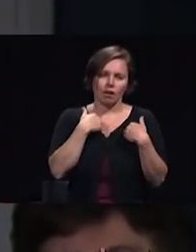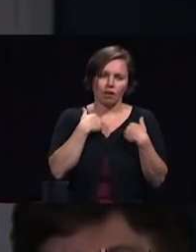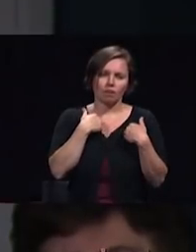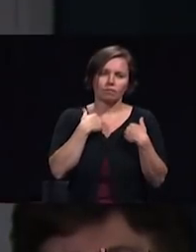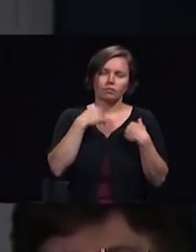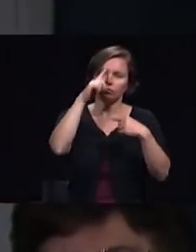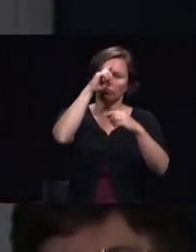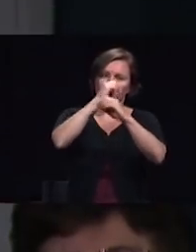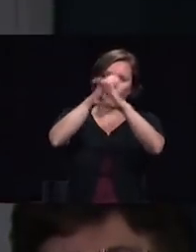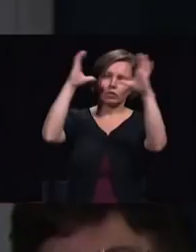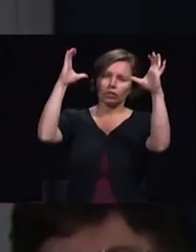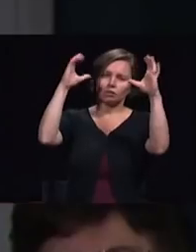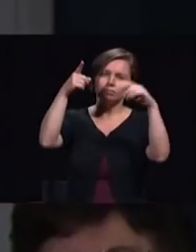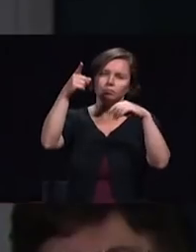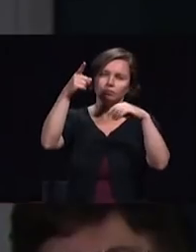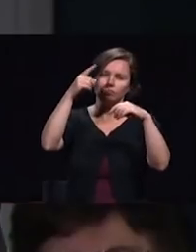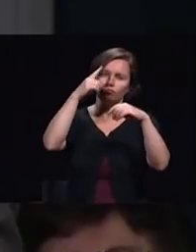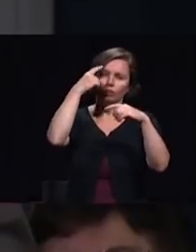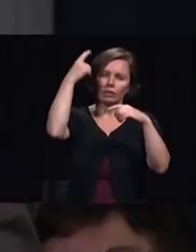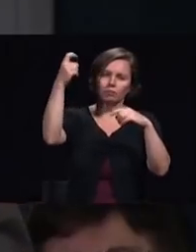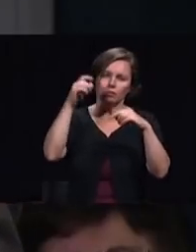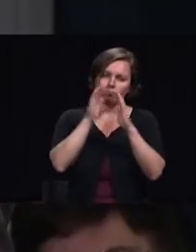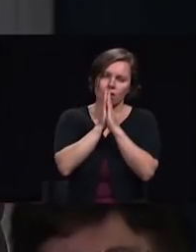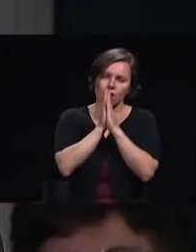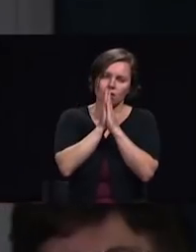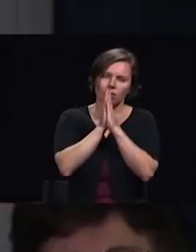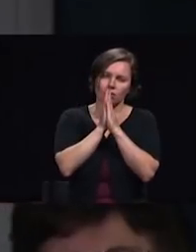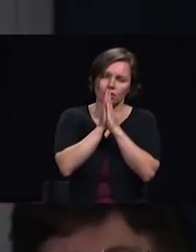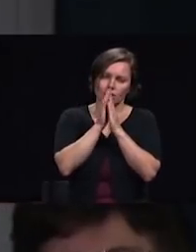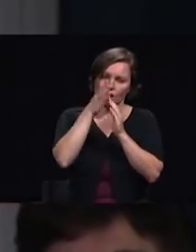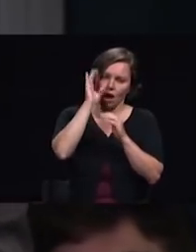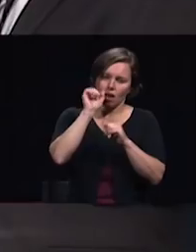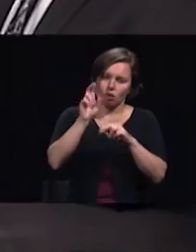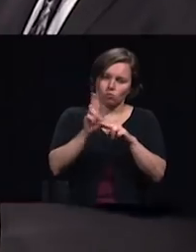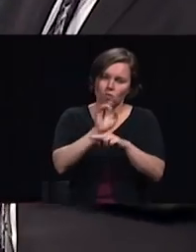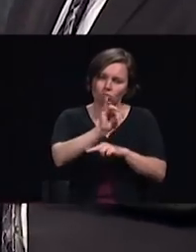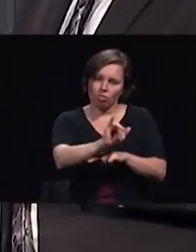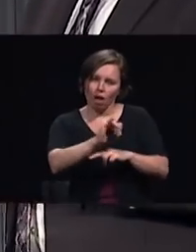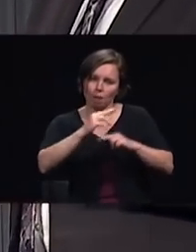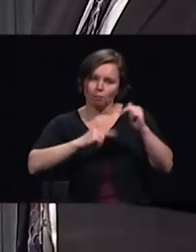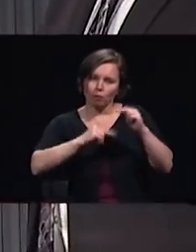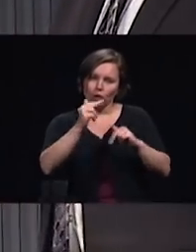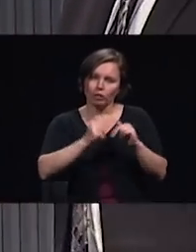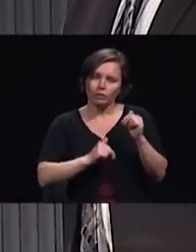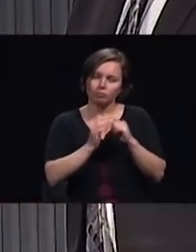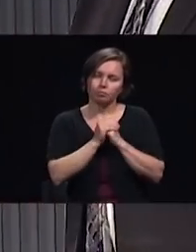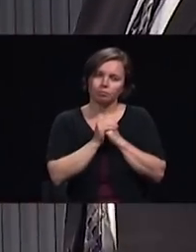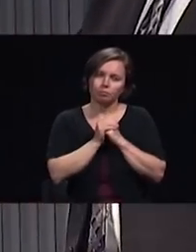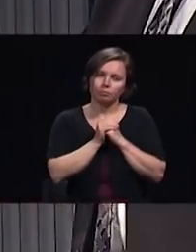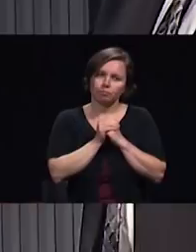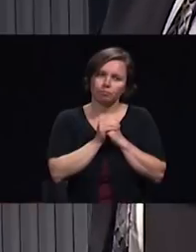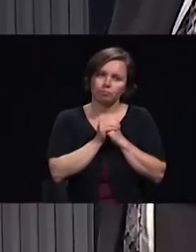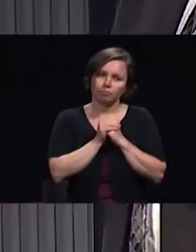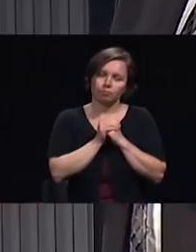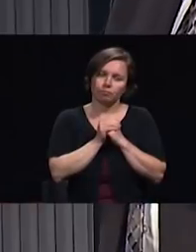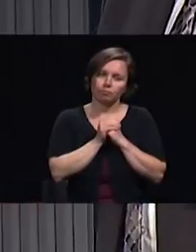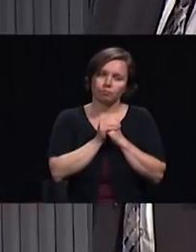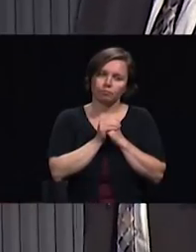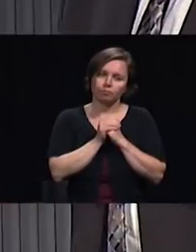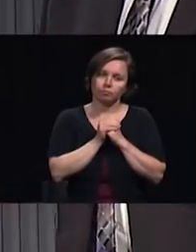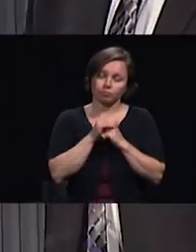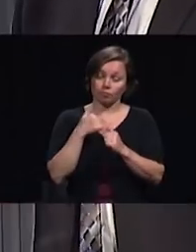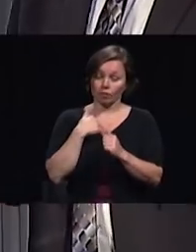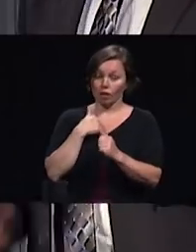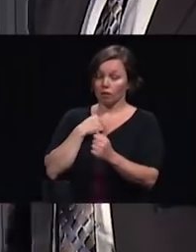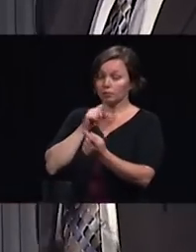how will God use this building as we move forward when I met with the MENA leadership in